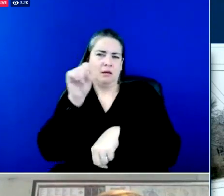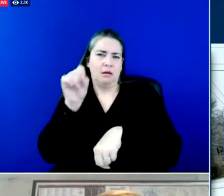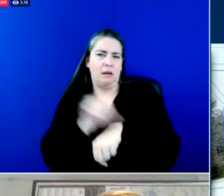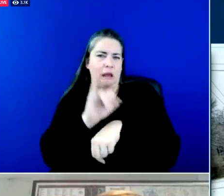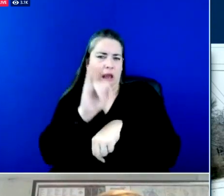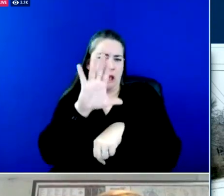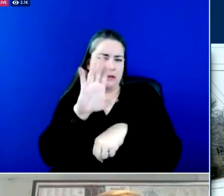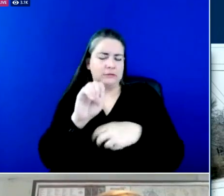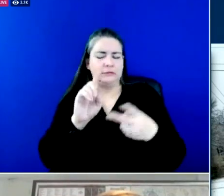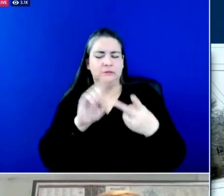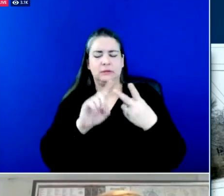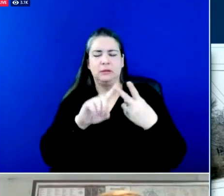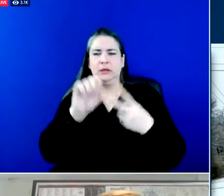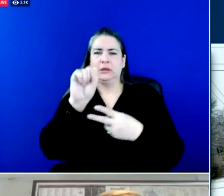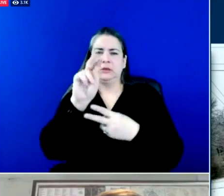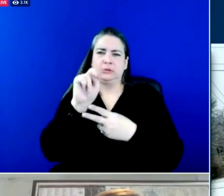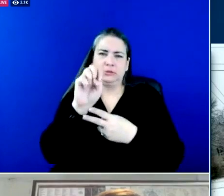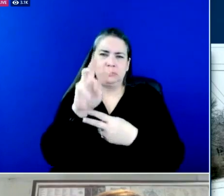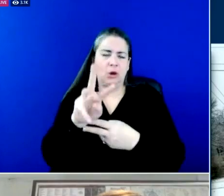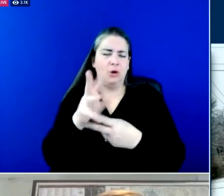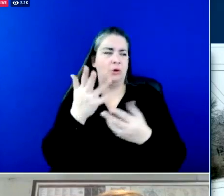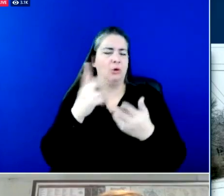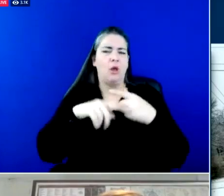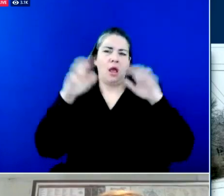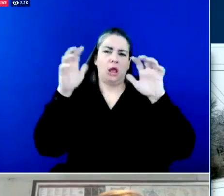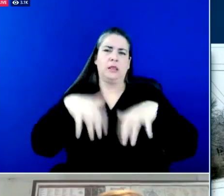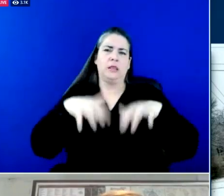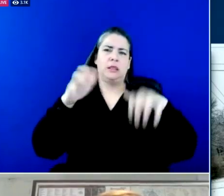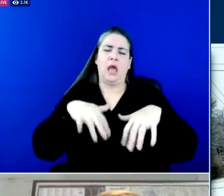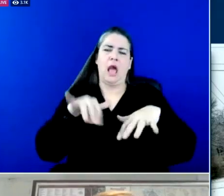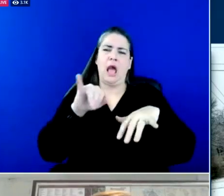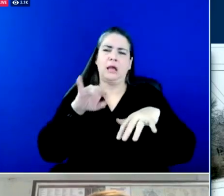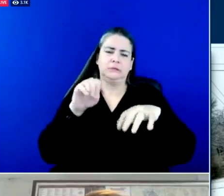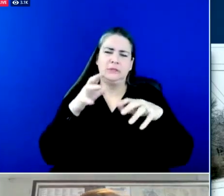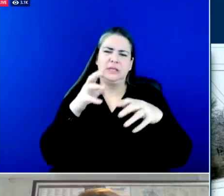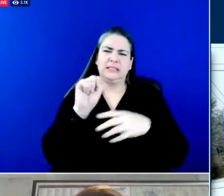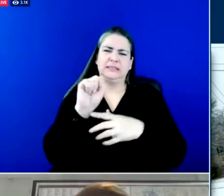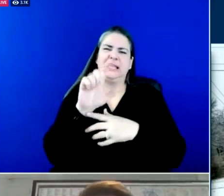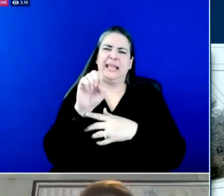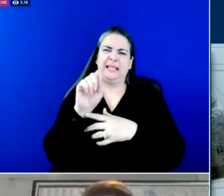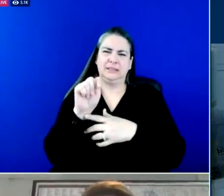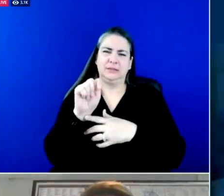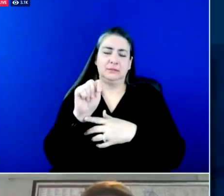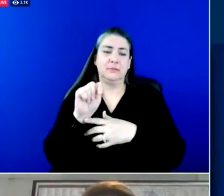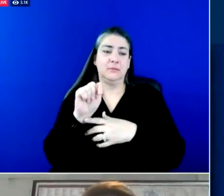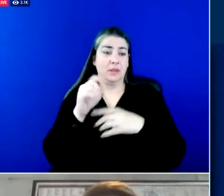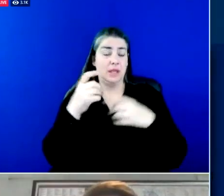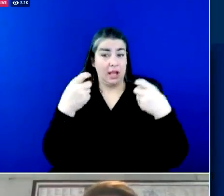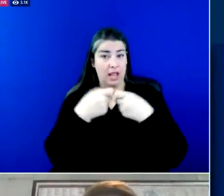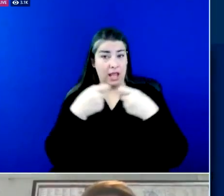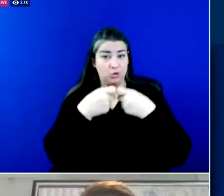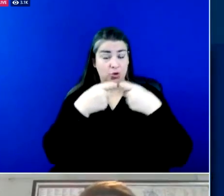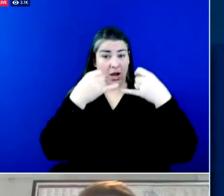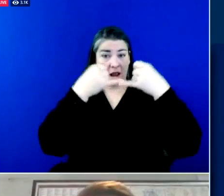and freezing rain and also with downed trees and power lines so of course our primary concern